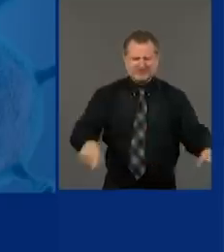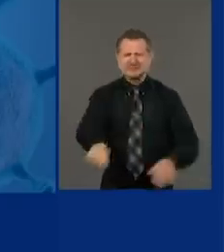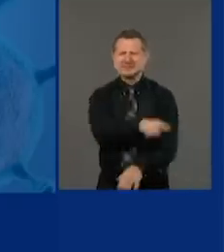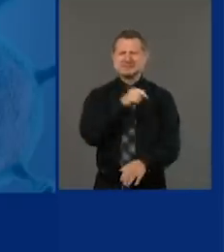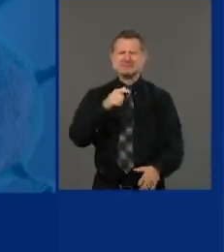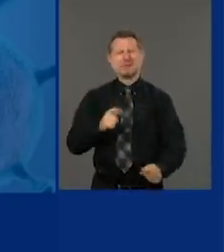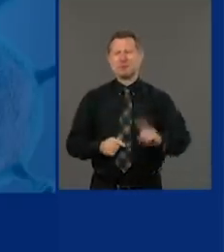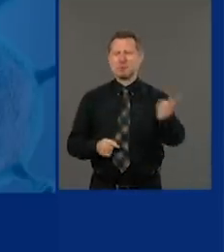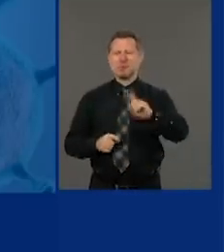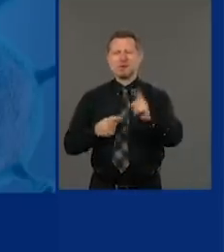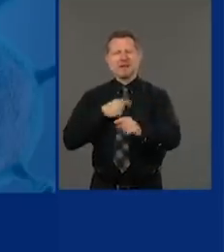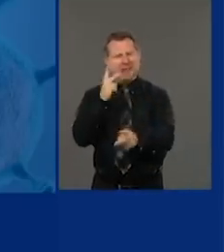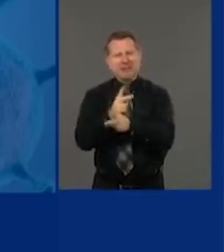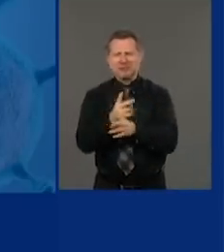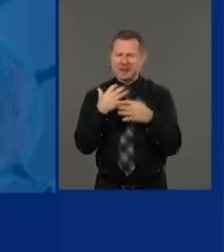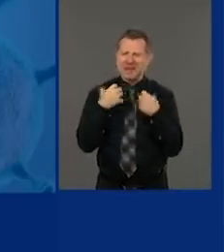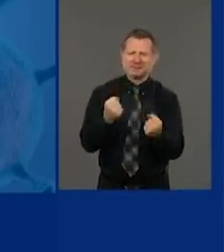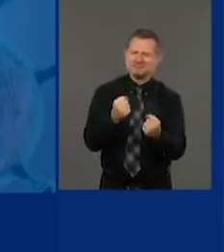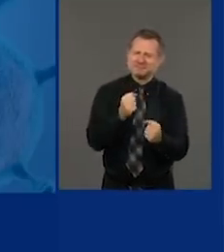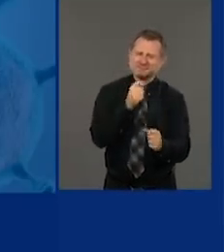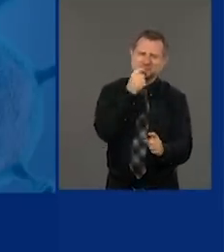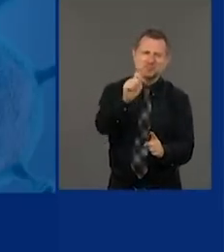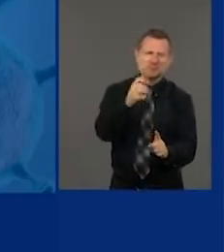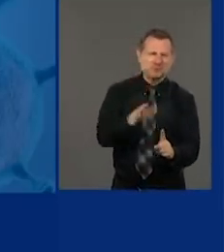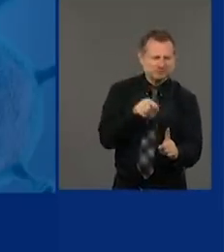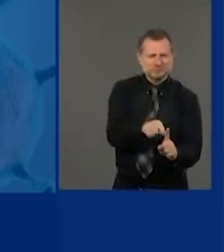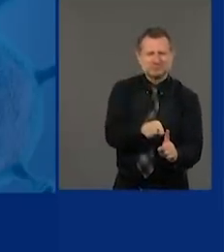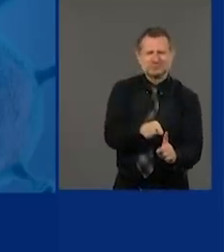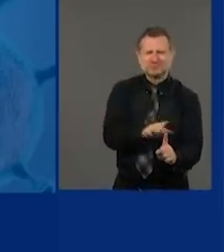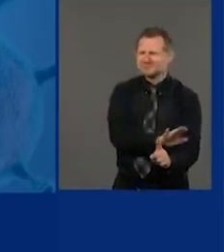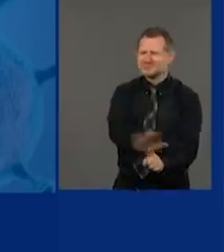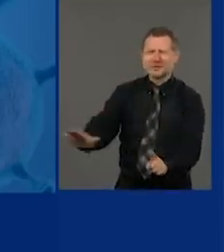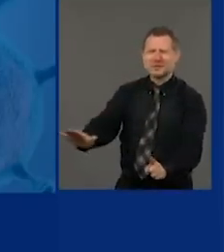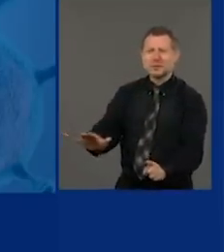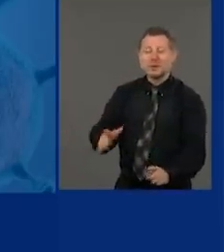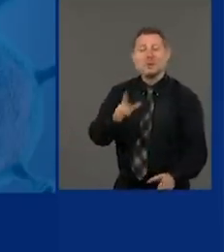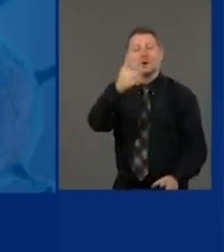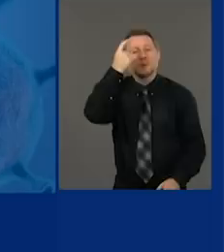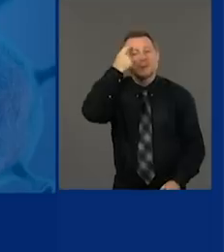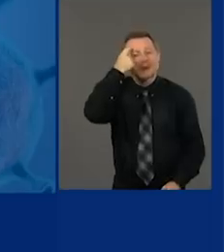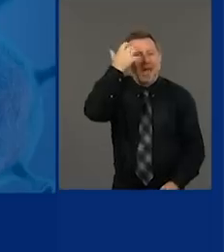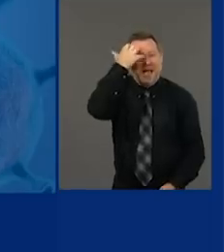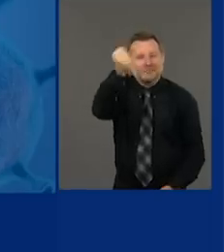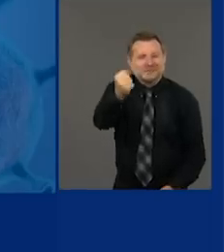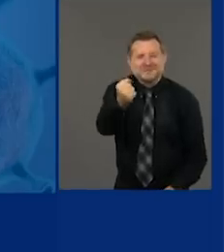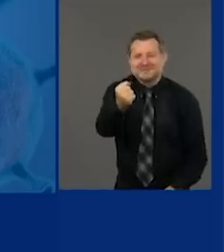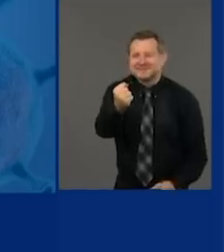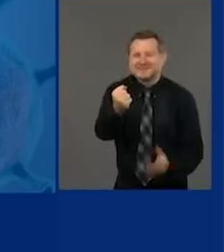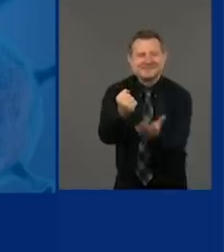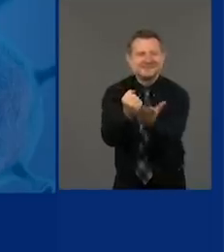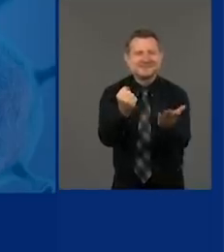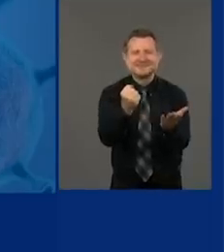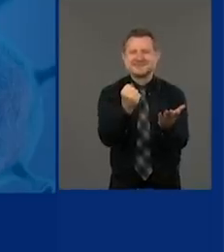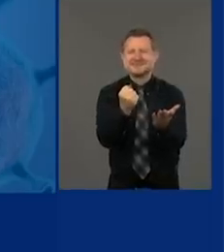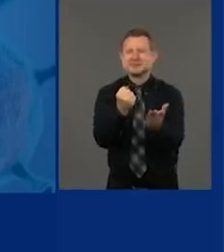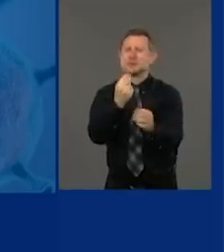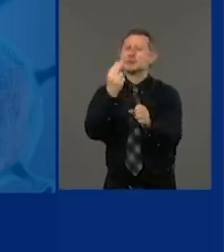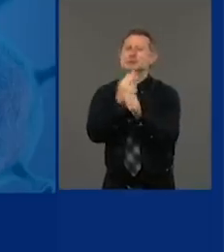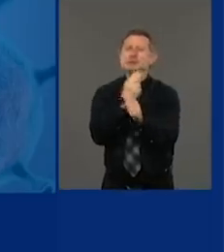endangered. It's that simple. Common sense and intelligence can still